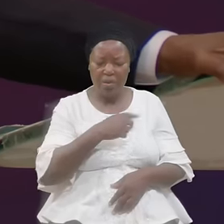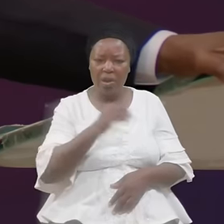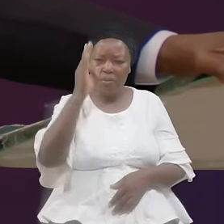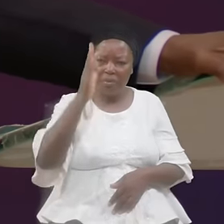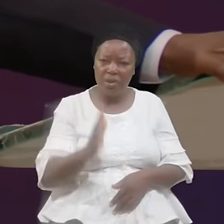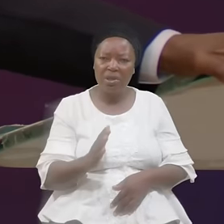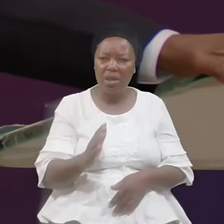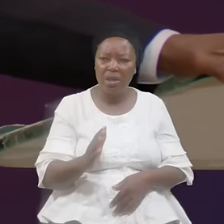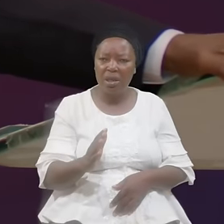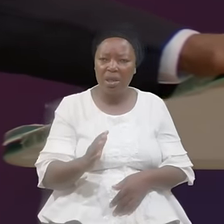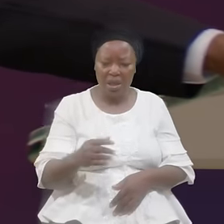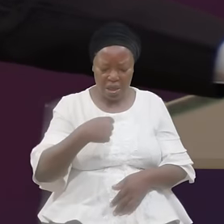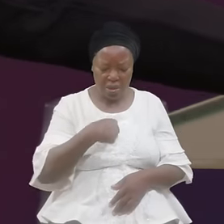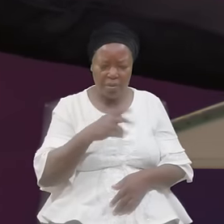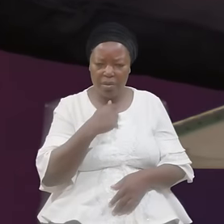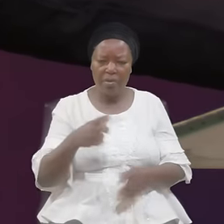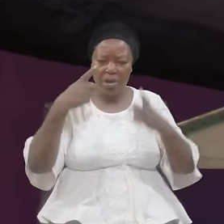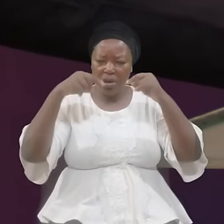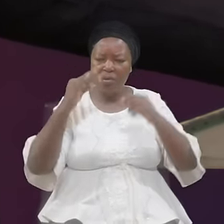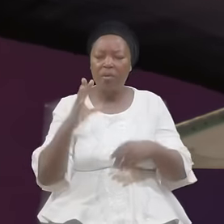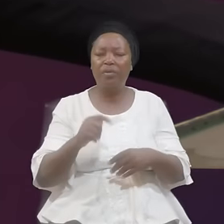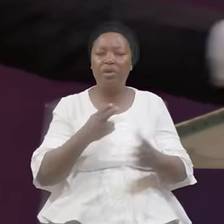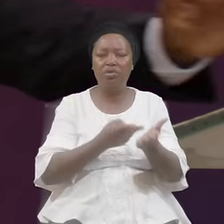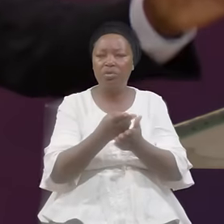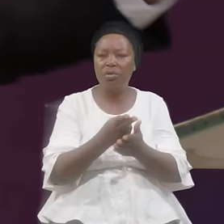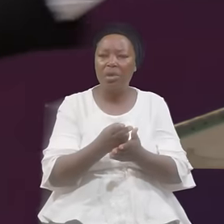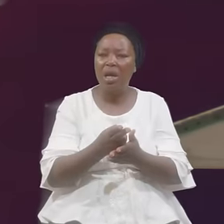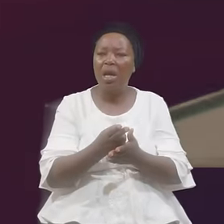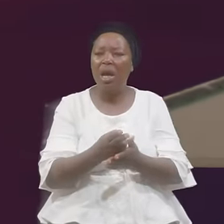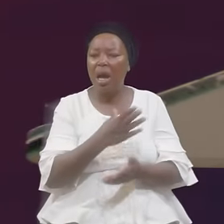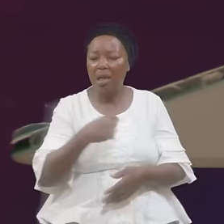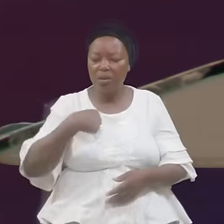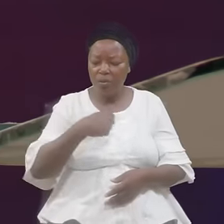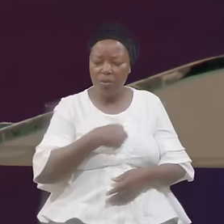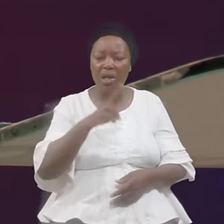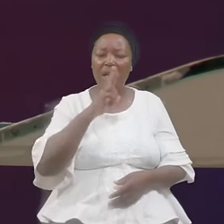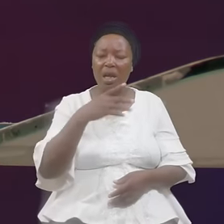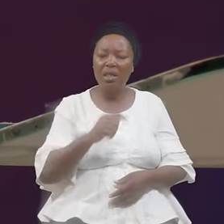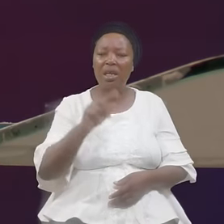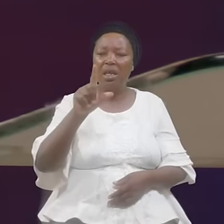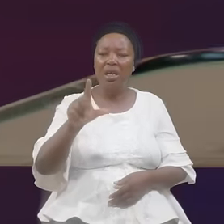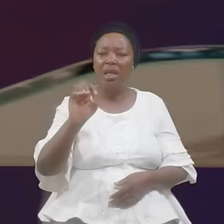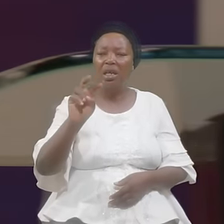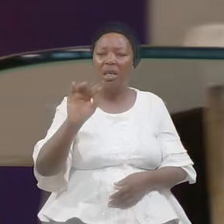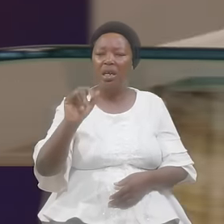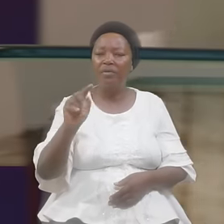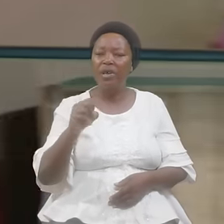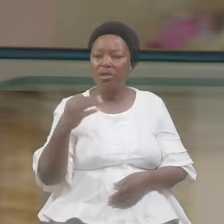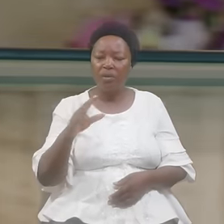I'm A Proclaimer Of The Truth And We Are The Levites Of Today